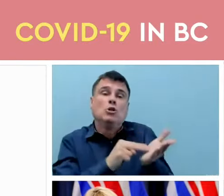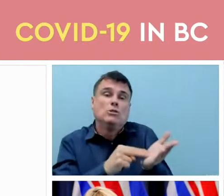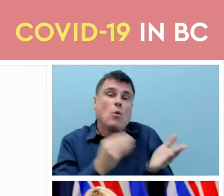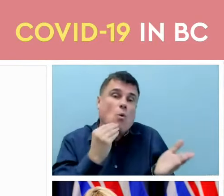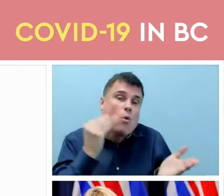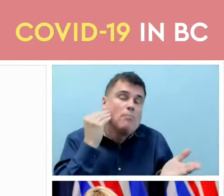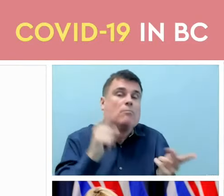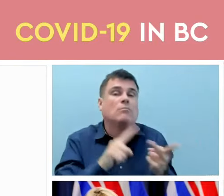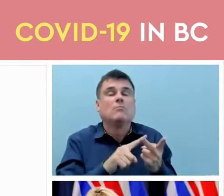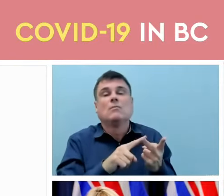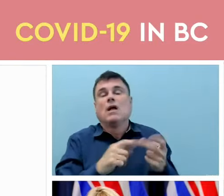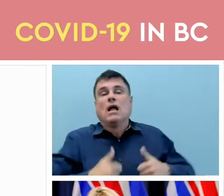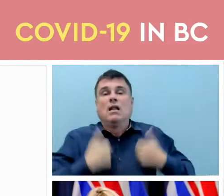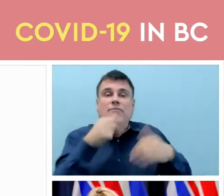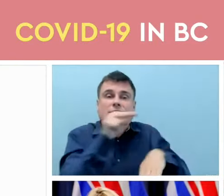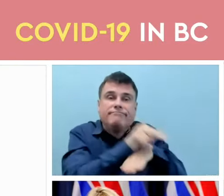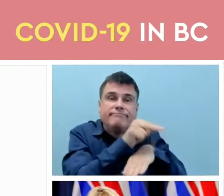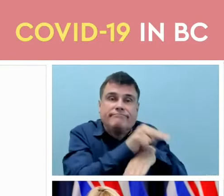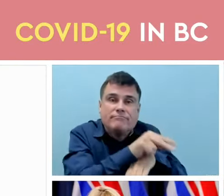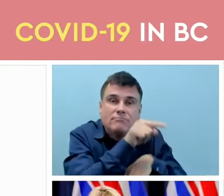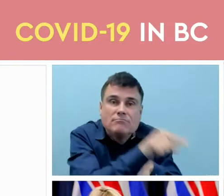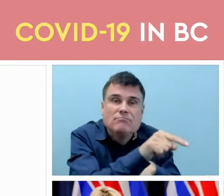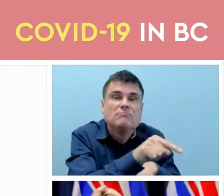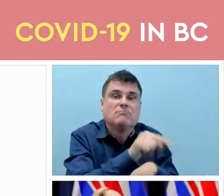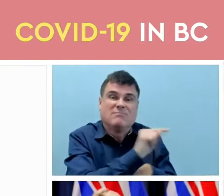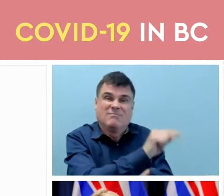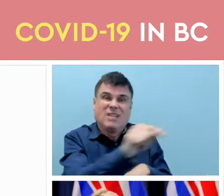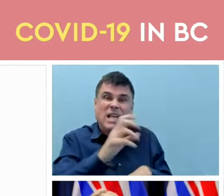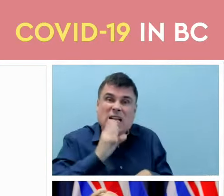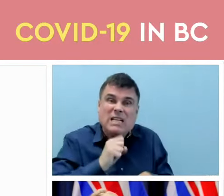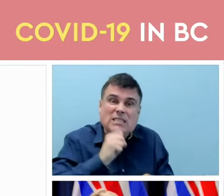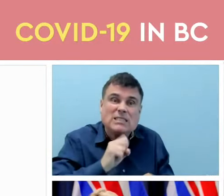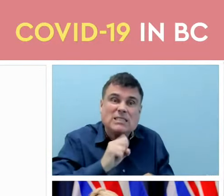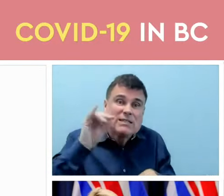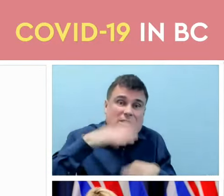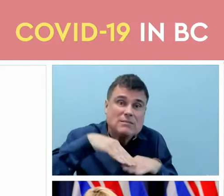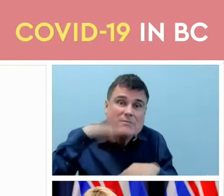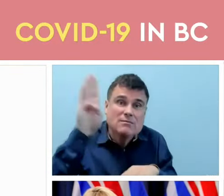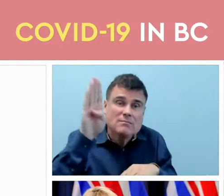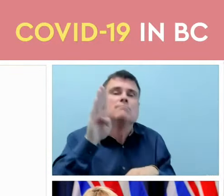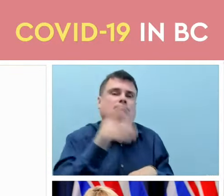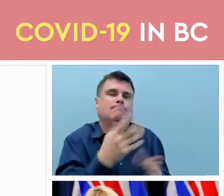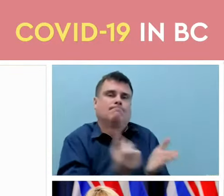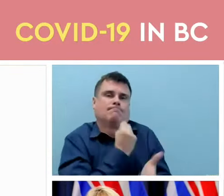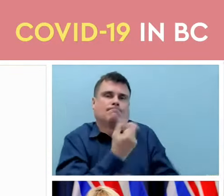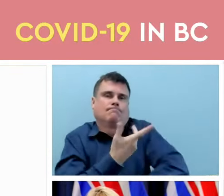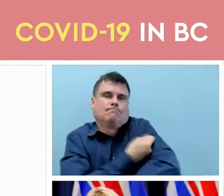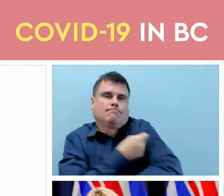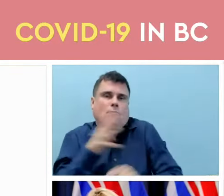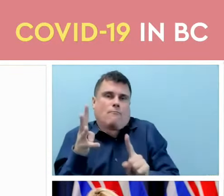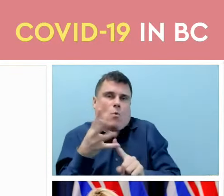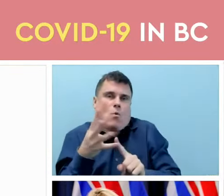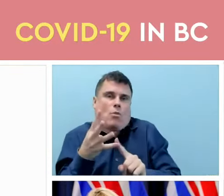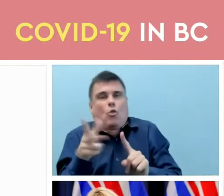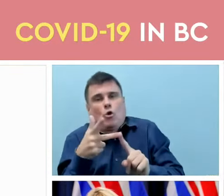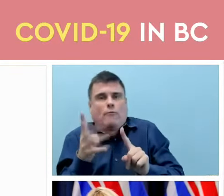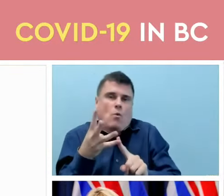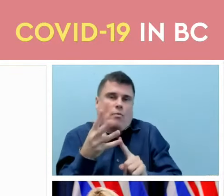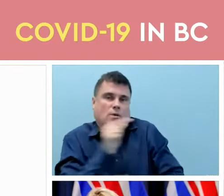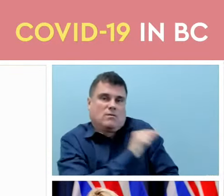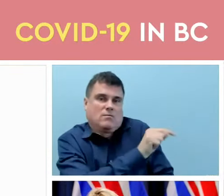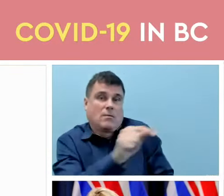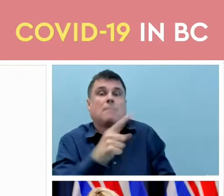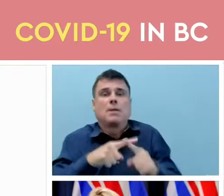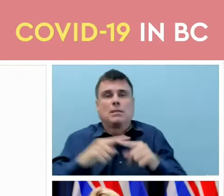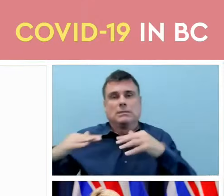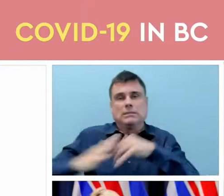for community seniors 70 and over across the board in British Columbia as well as for indigenous people at age